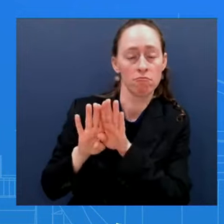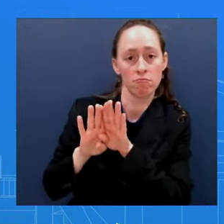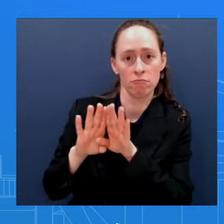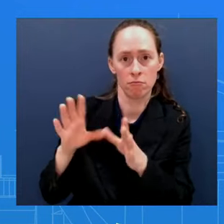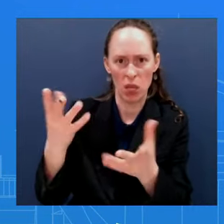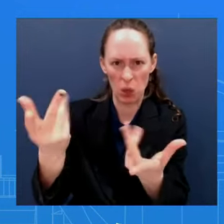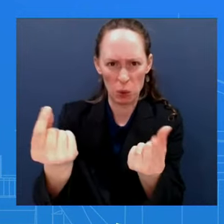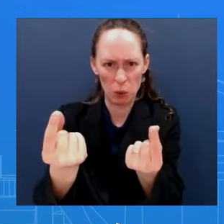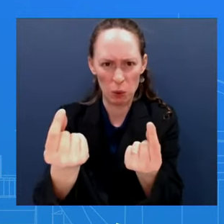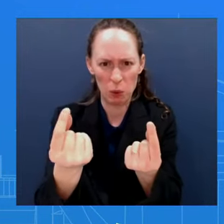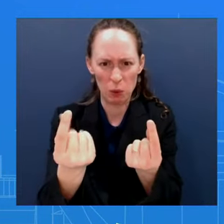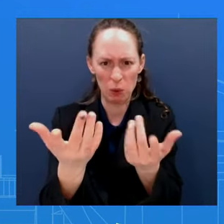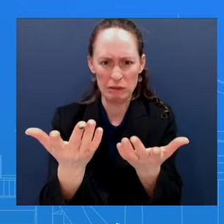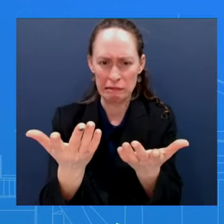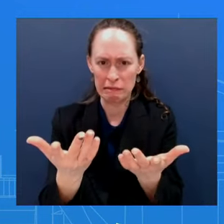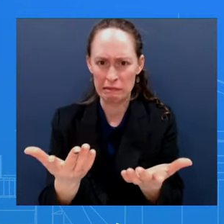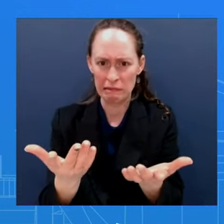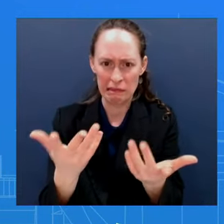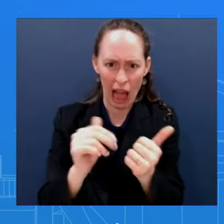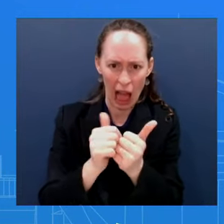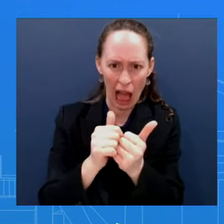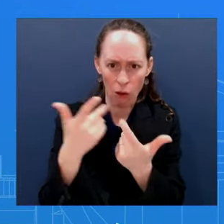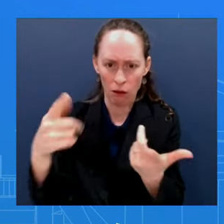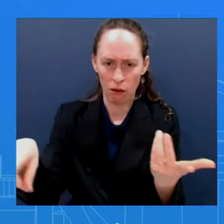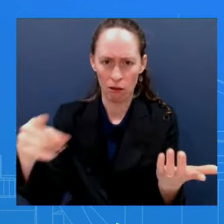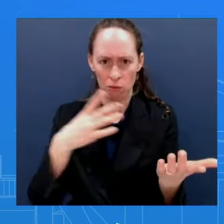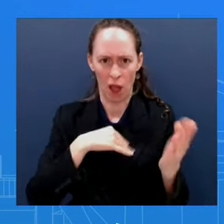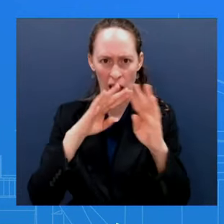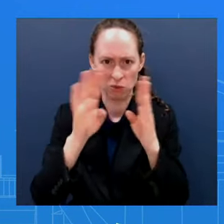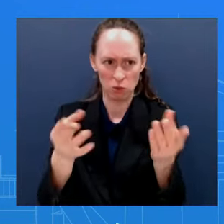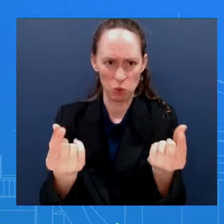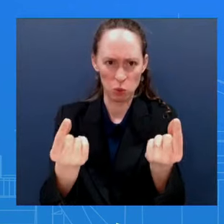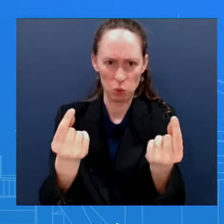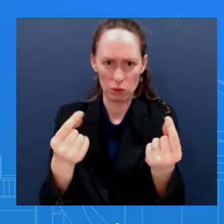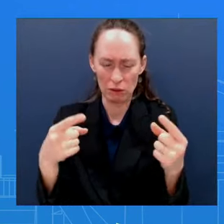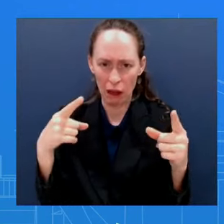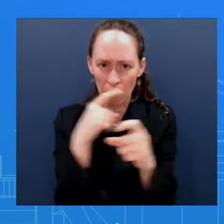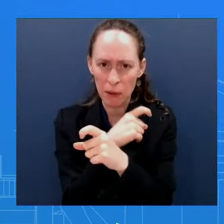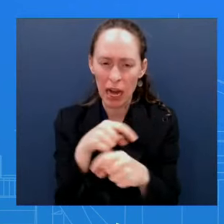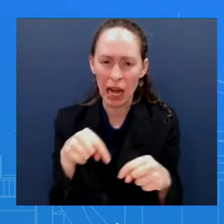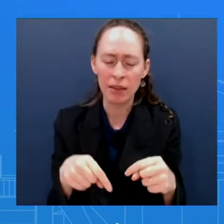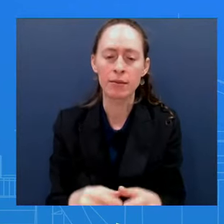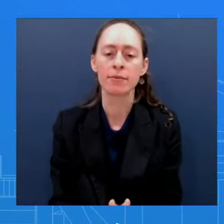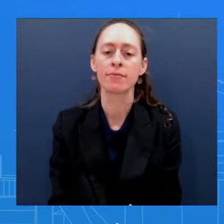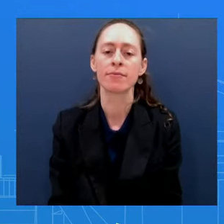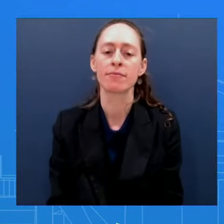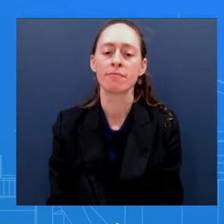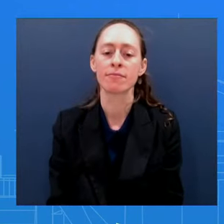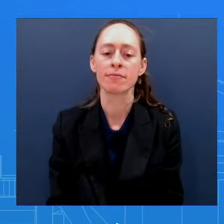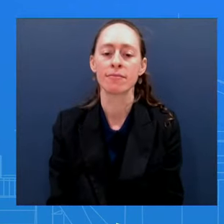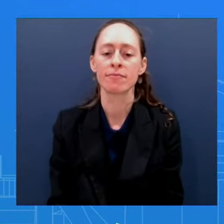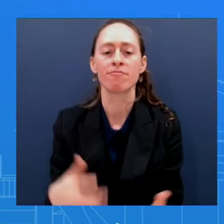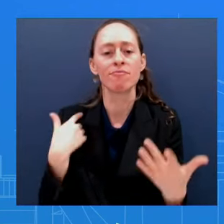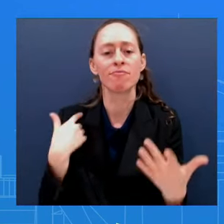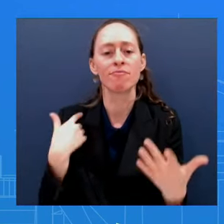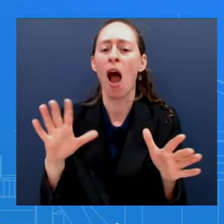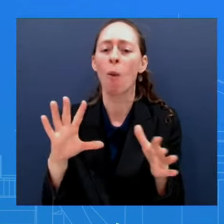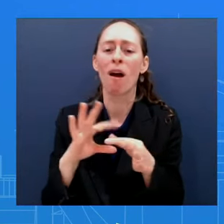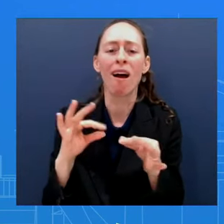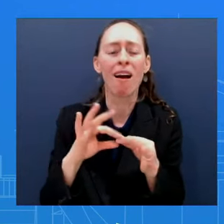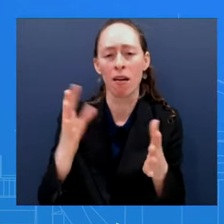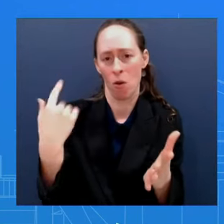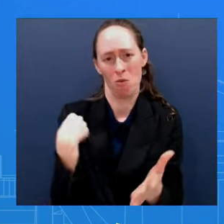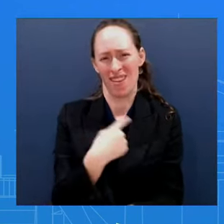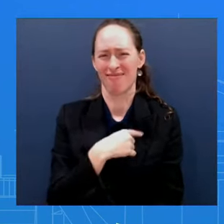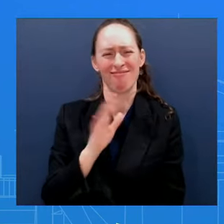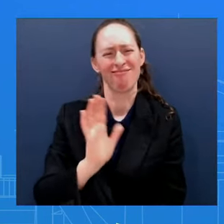statement, Nadia We don't want to see any civilians killed at any time Israeli or Palestinian